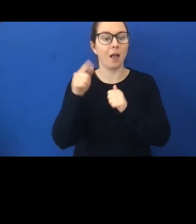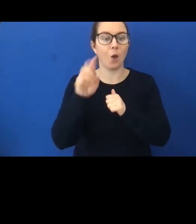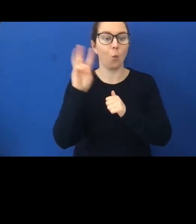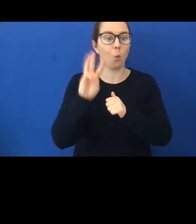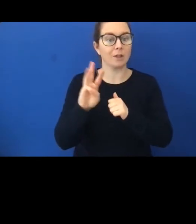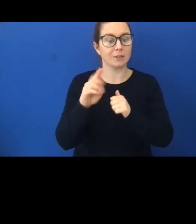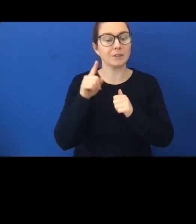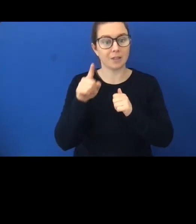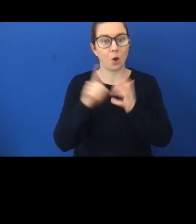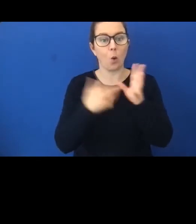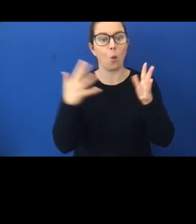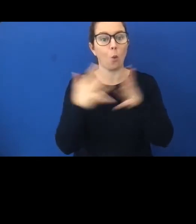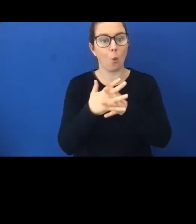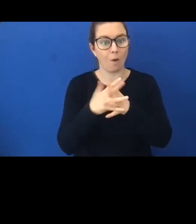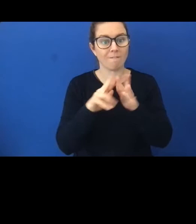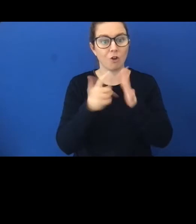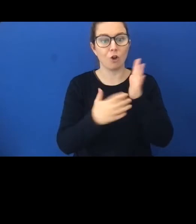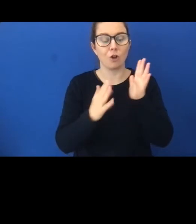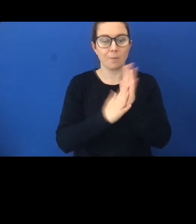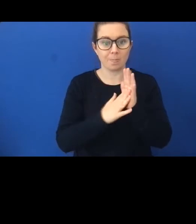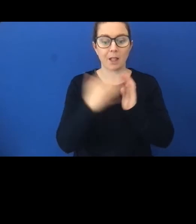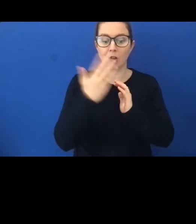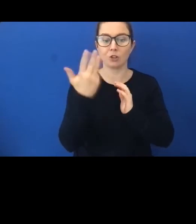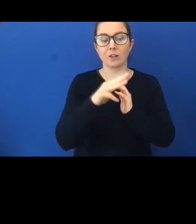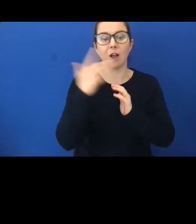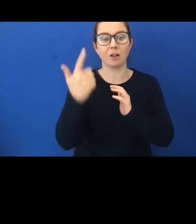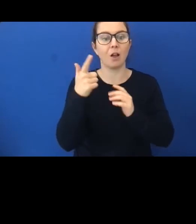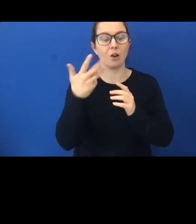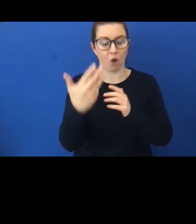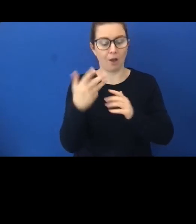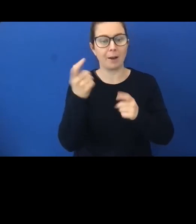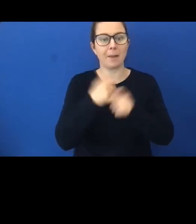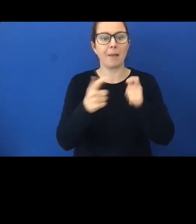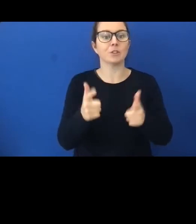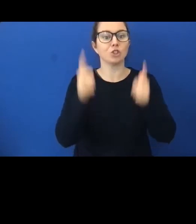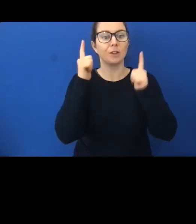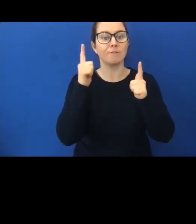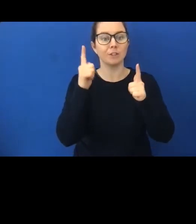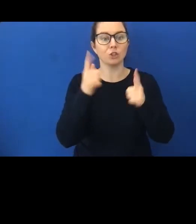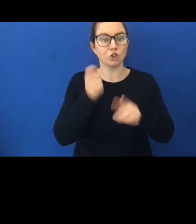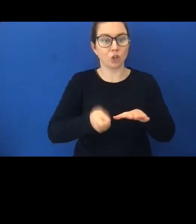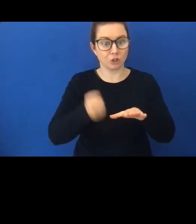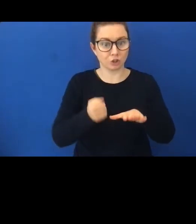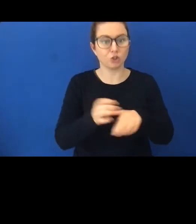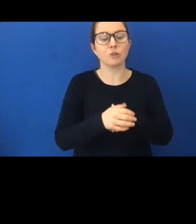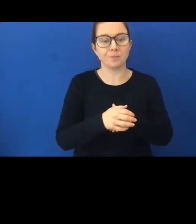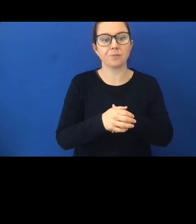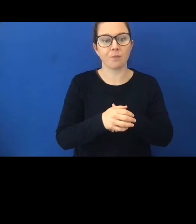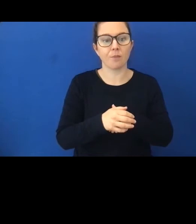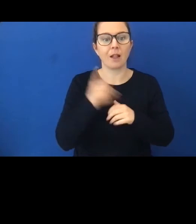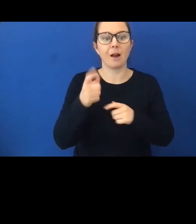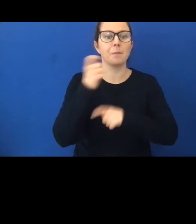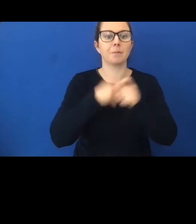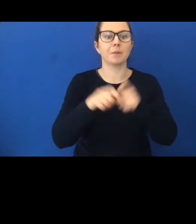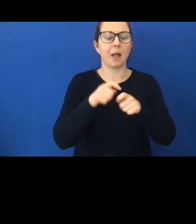1999, Justice Williams became the Chief Judge of the Maori Land Court and was appointed Deputy Chairperson of the